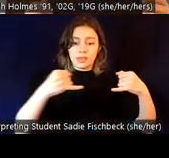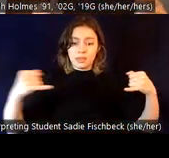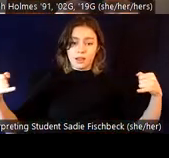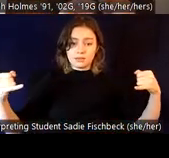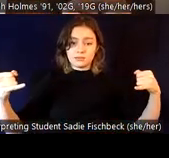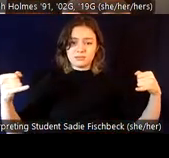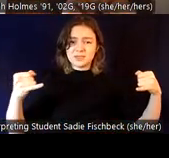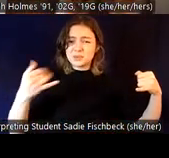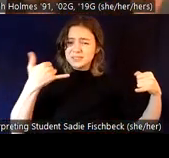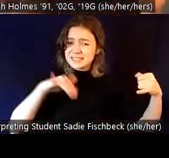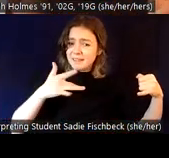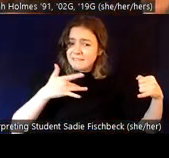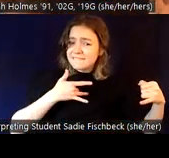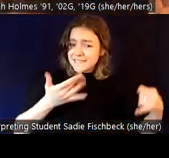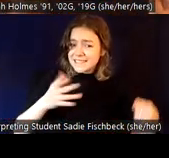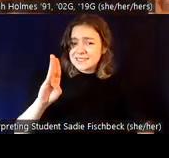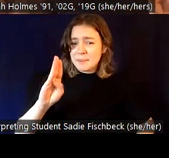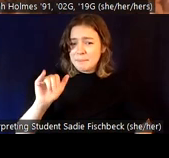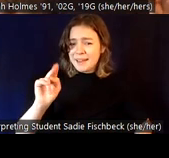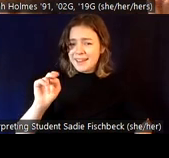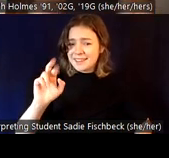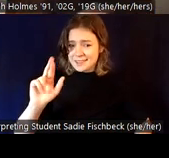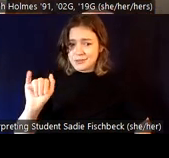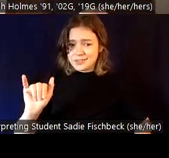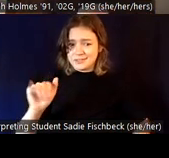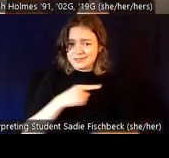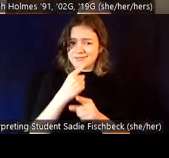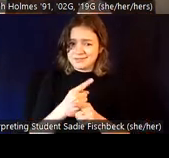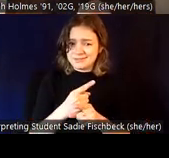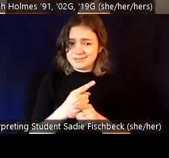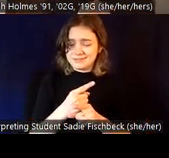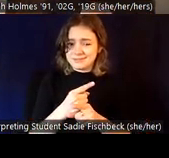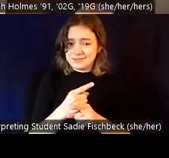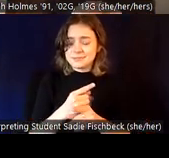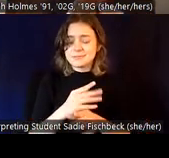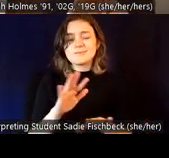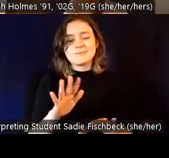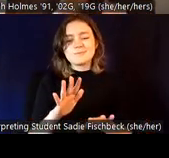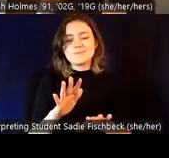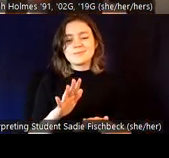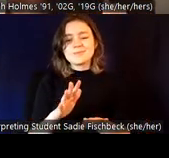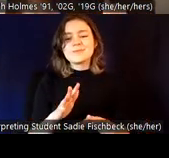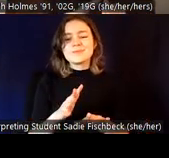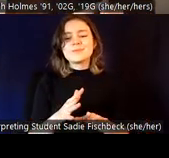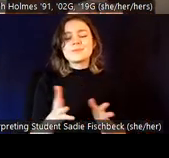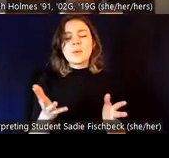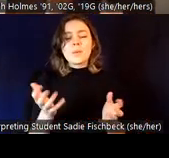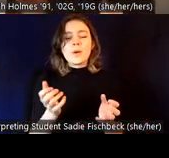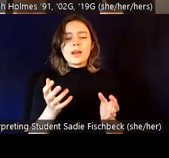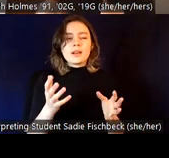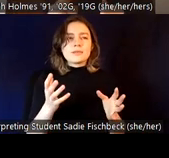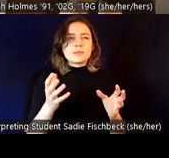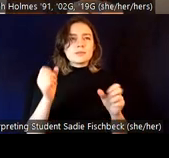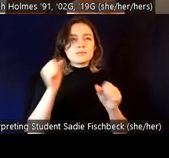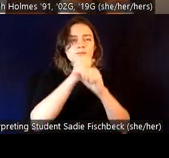binary, that there are sort of two ends of the line. Um, but really I want you to think about this maybe more as a circle or a